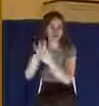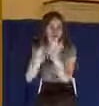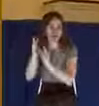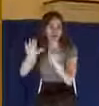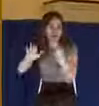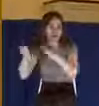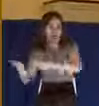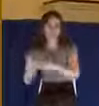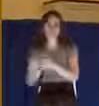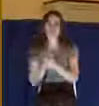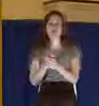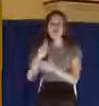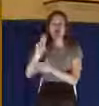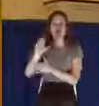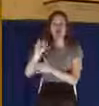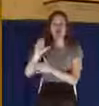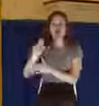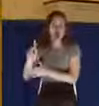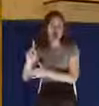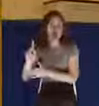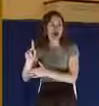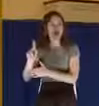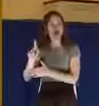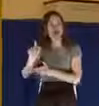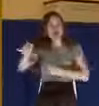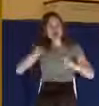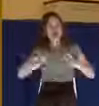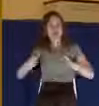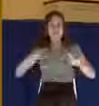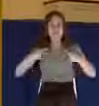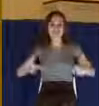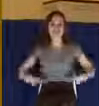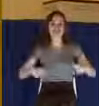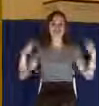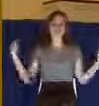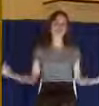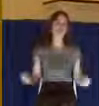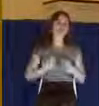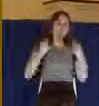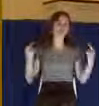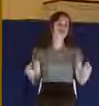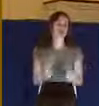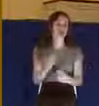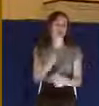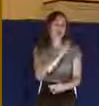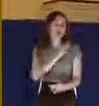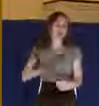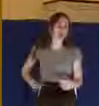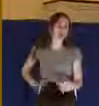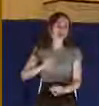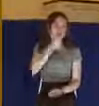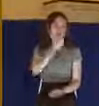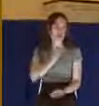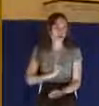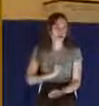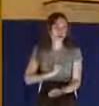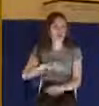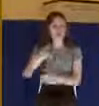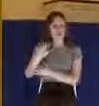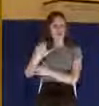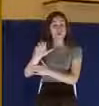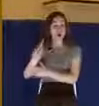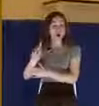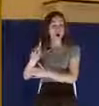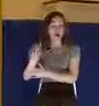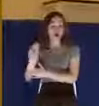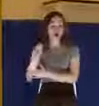description of the physical torment that Christ endured there. After all, Mark is writing to Romans, you remember, in this particular